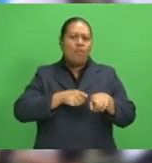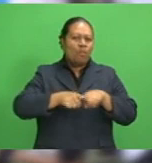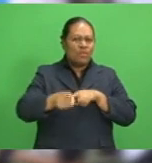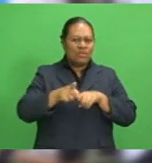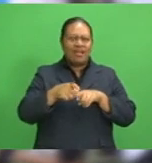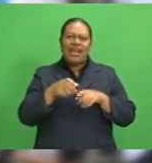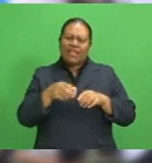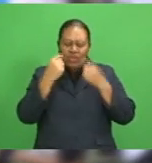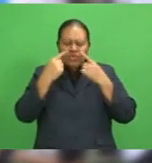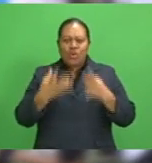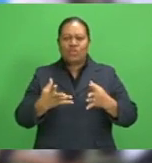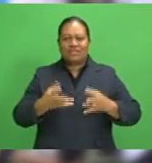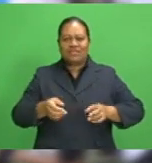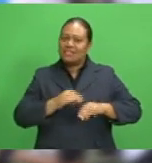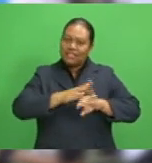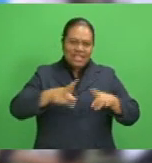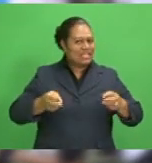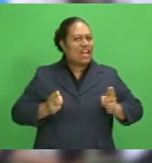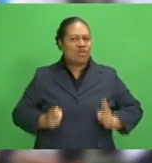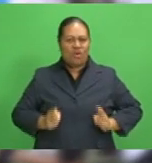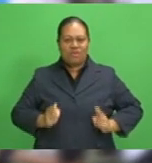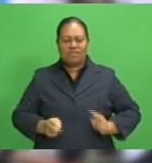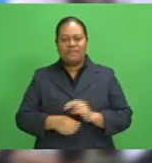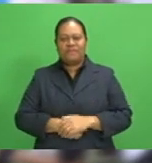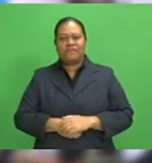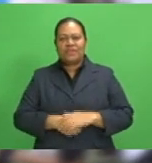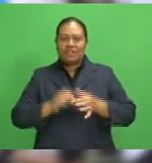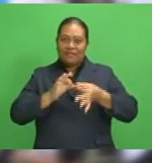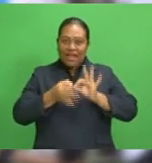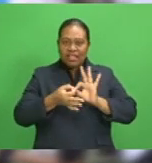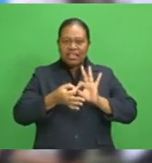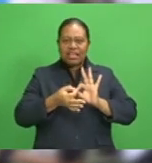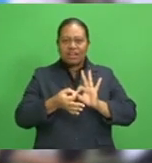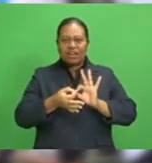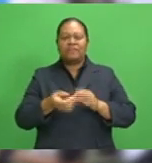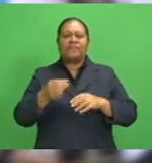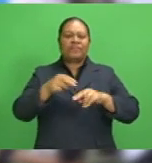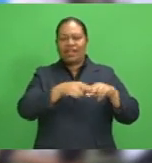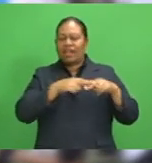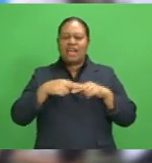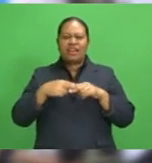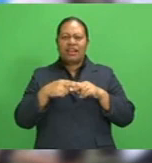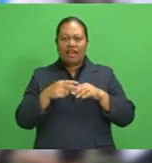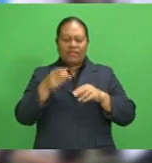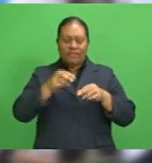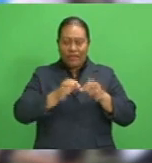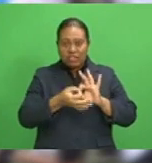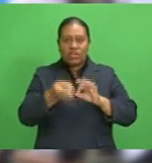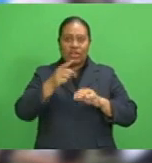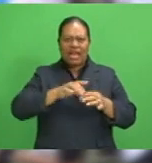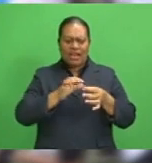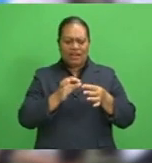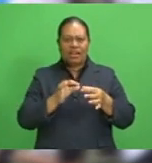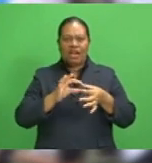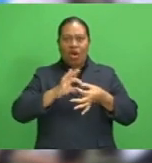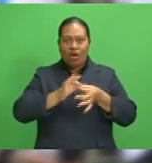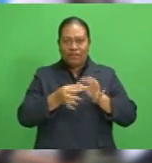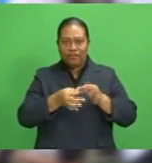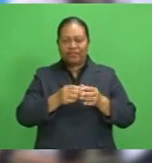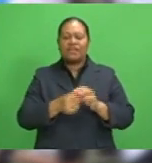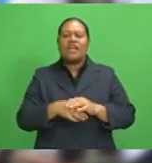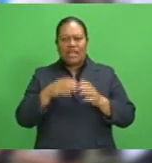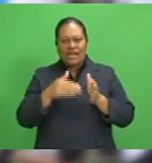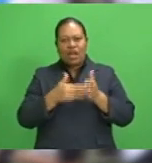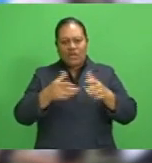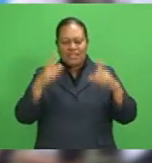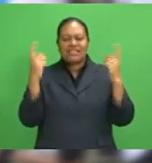return to normalcy. Today, members of FASANOC and ONOC took time out to celebrate an important day on the sporting calendar, Olympic Day,